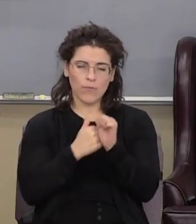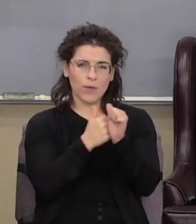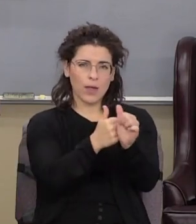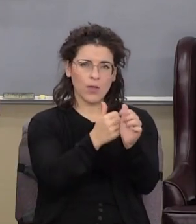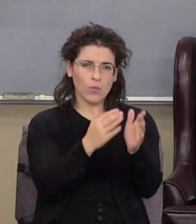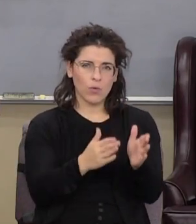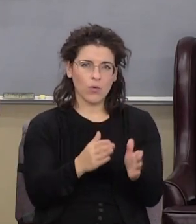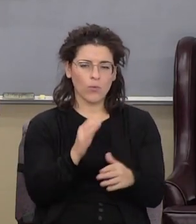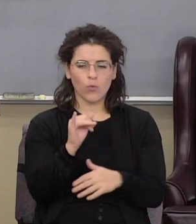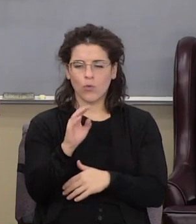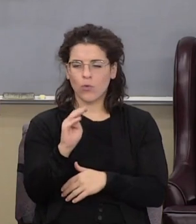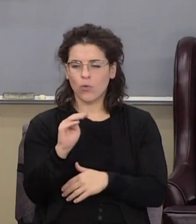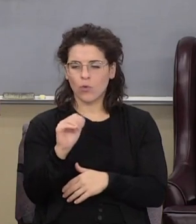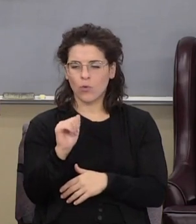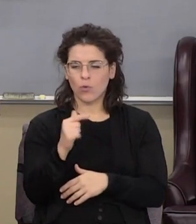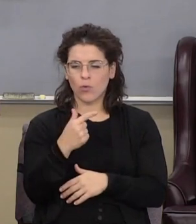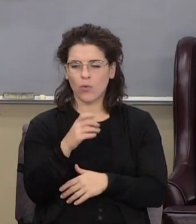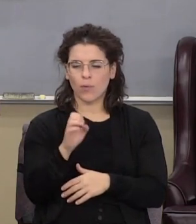we're image bearers